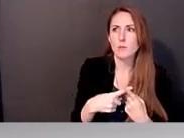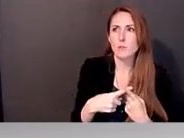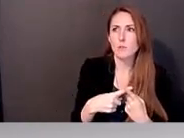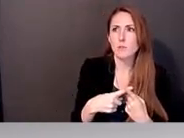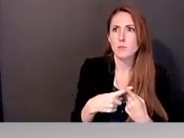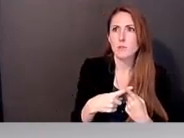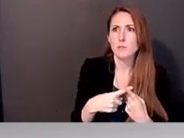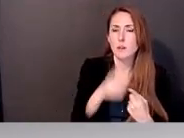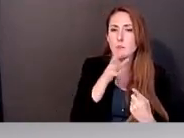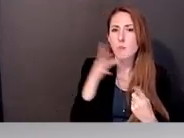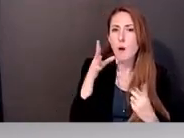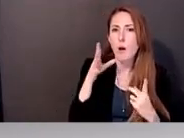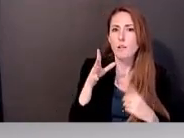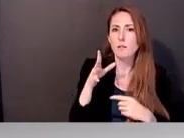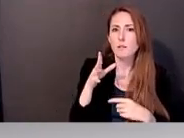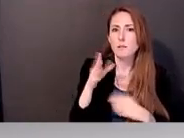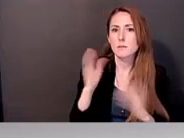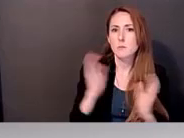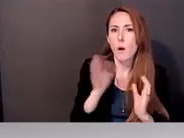owns a small farm.